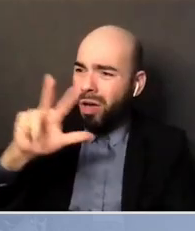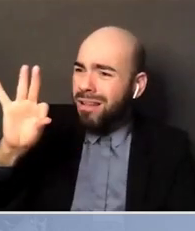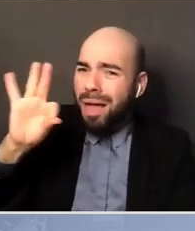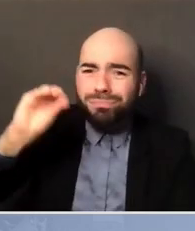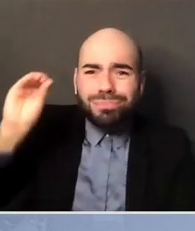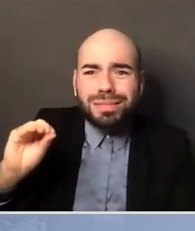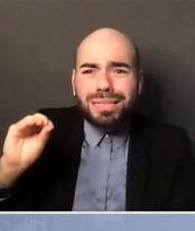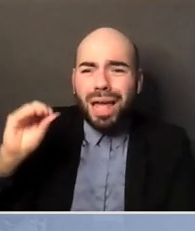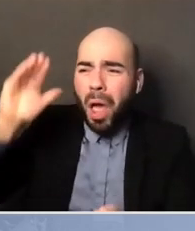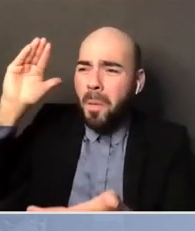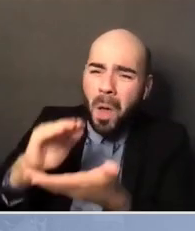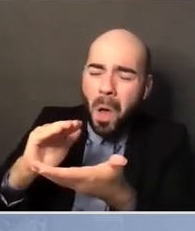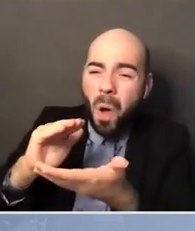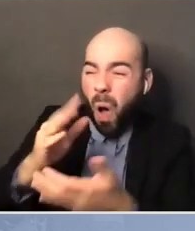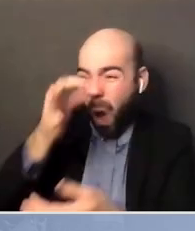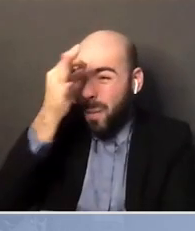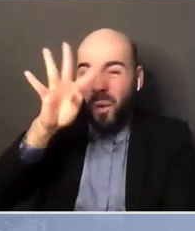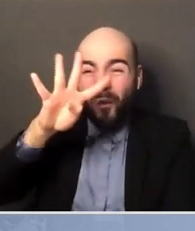Almost 40%.